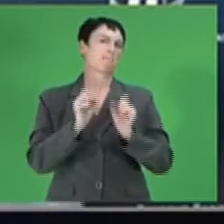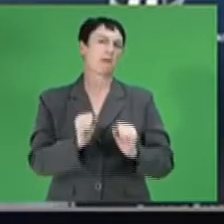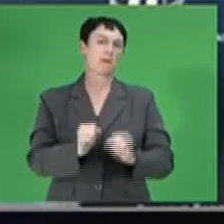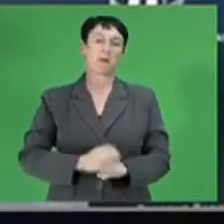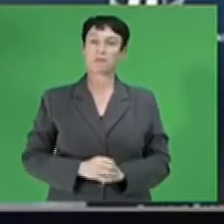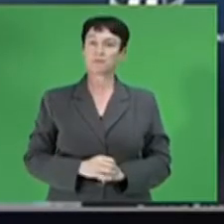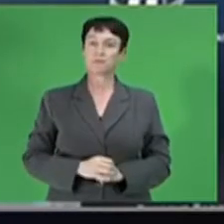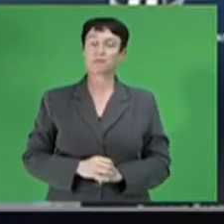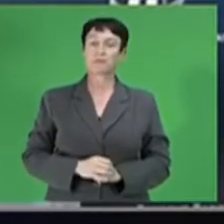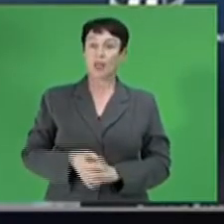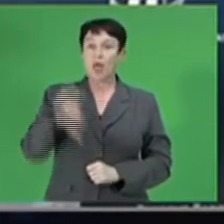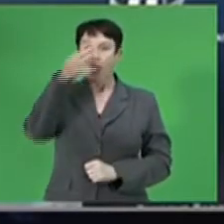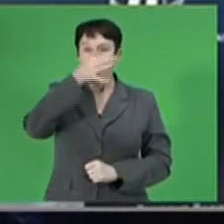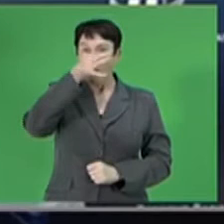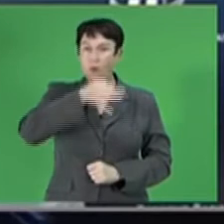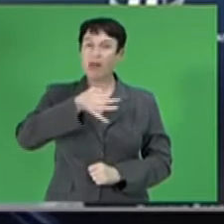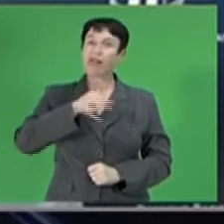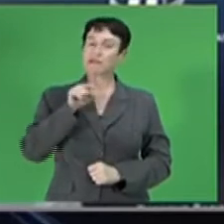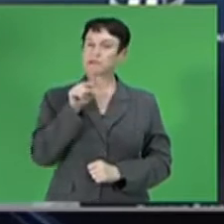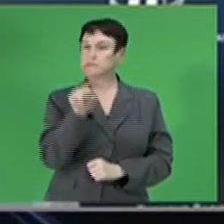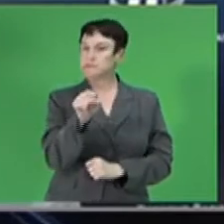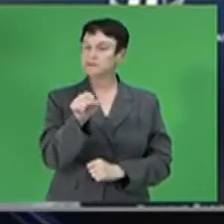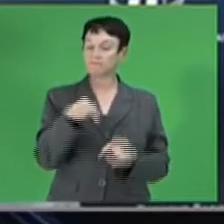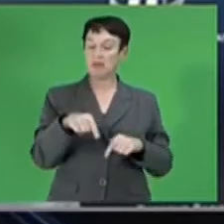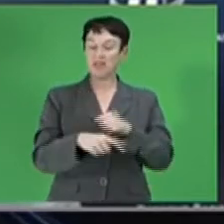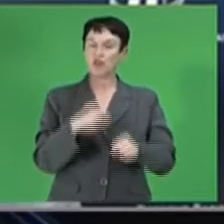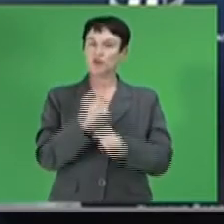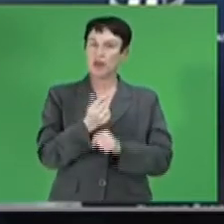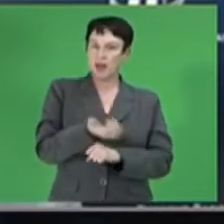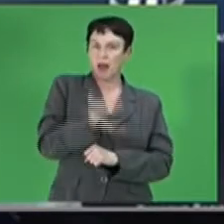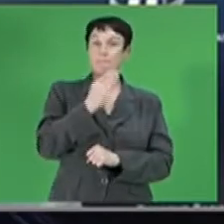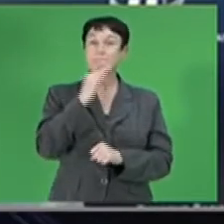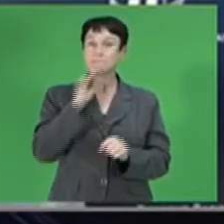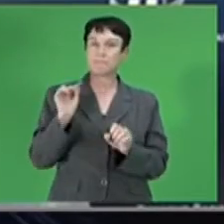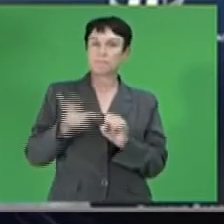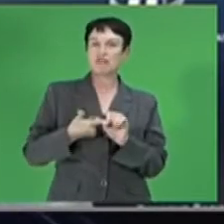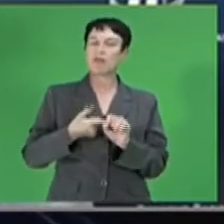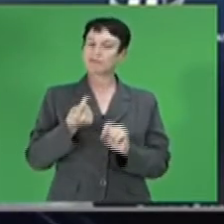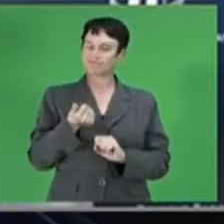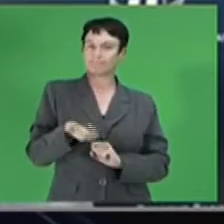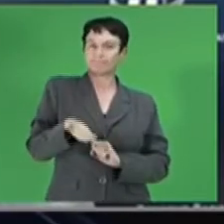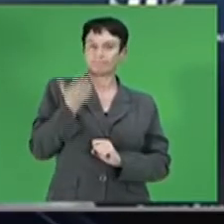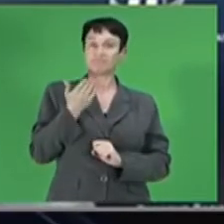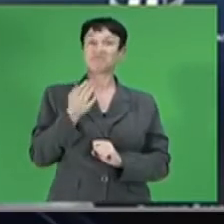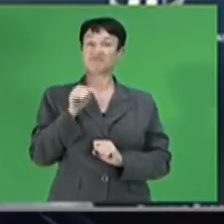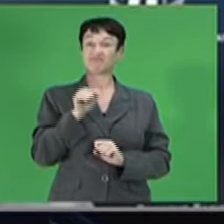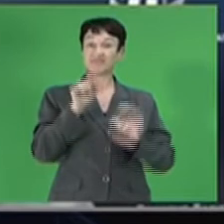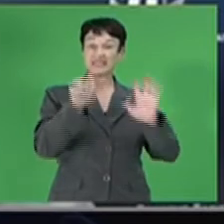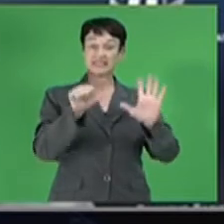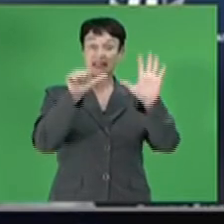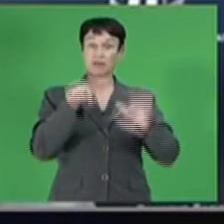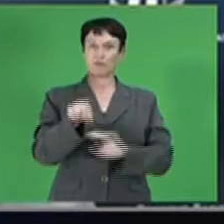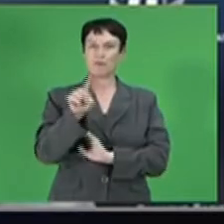are revised up for this year and petrol price inflation is higher at 16.1%.